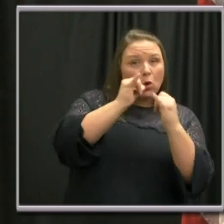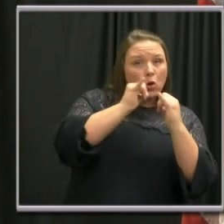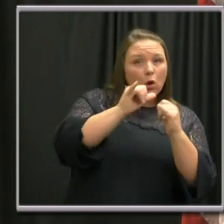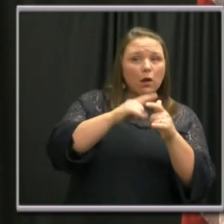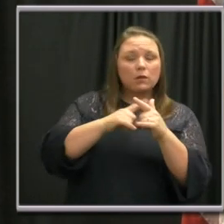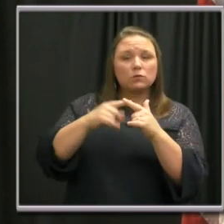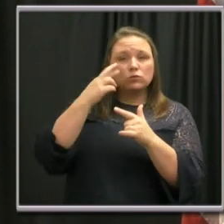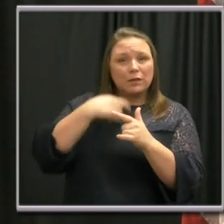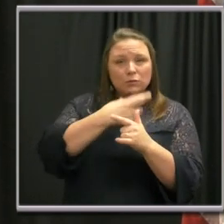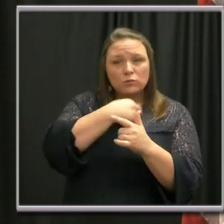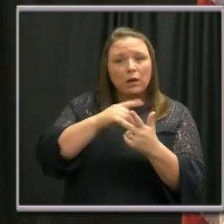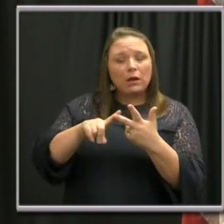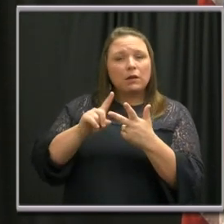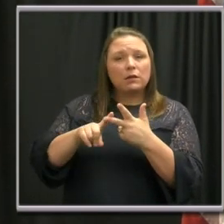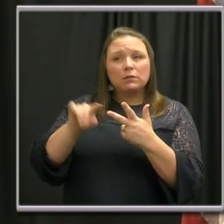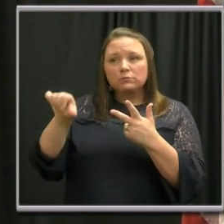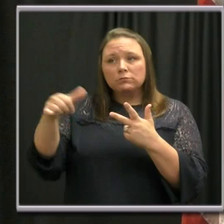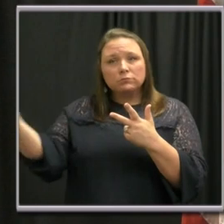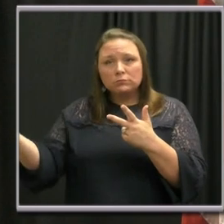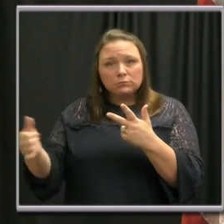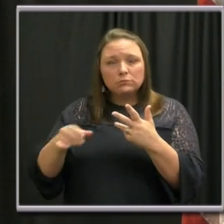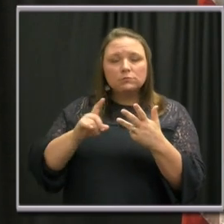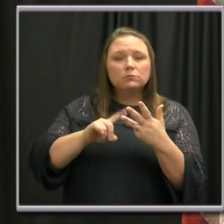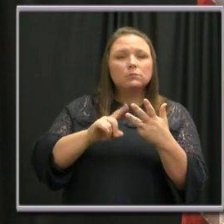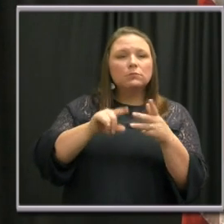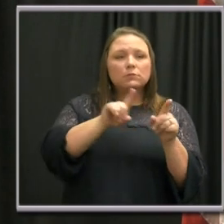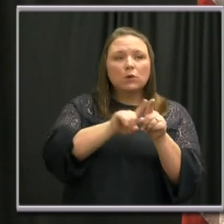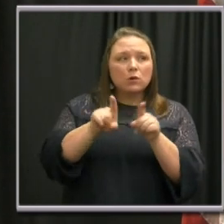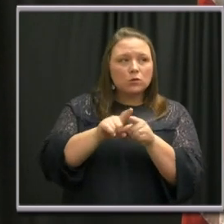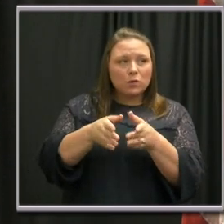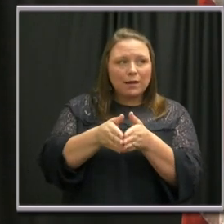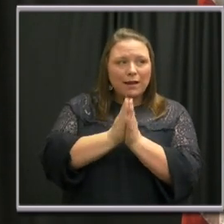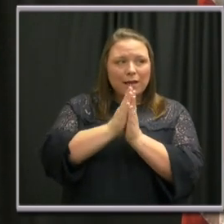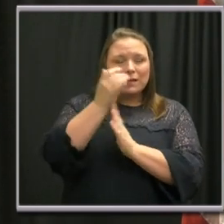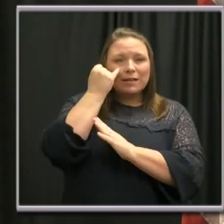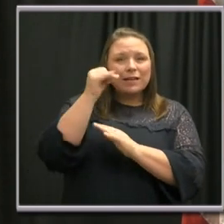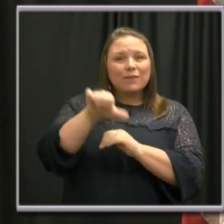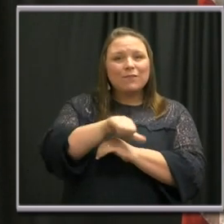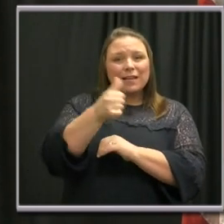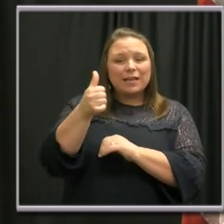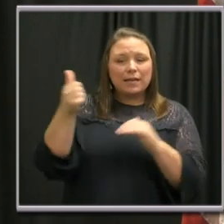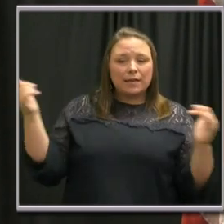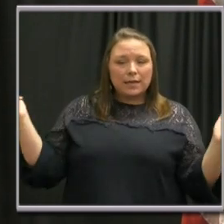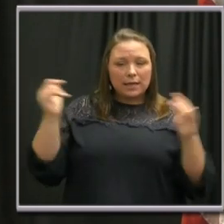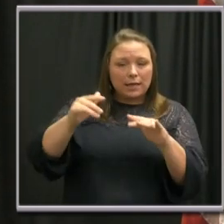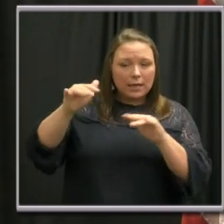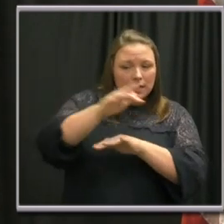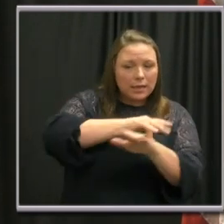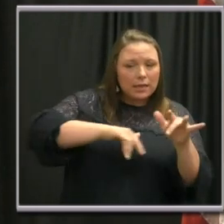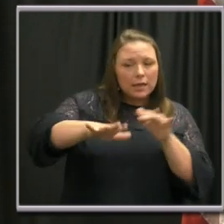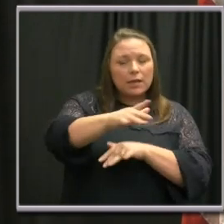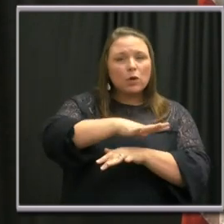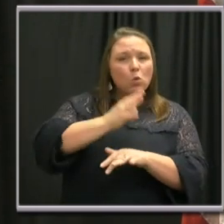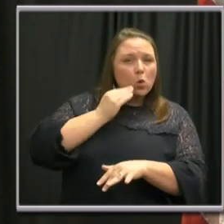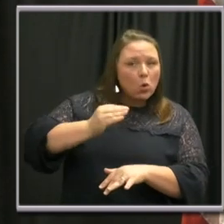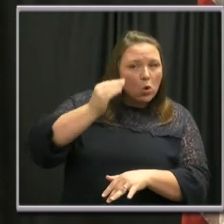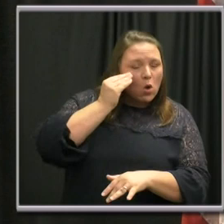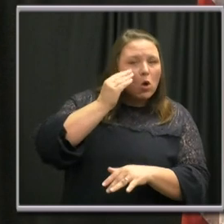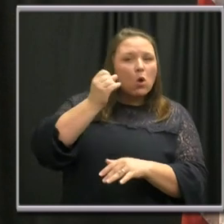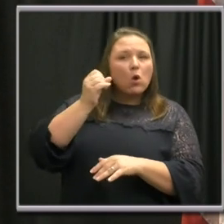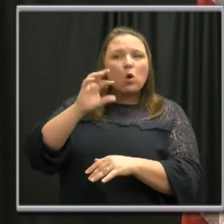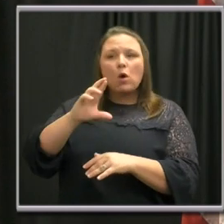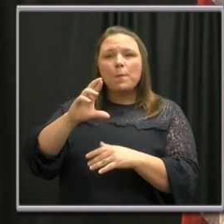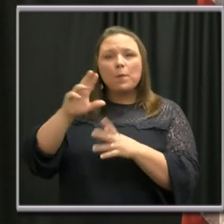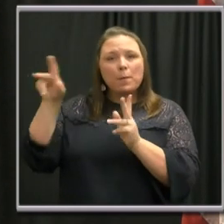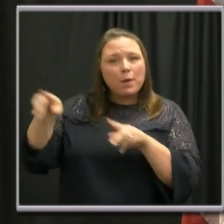restaurants? Or were they? And then I also wanted to ask if any gatherings or homes of people, if you guys have